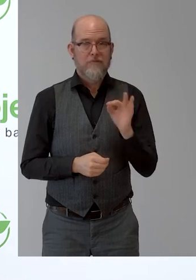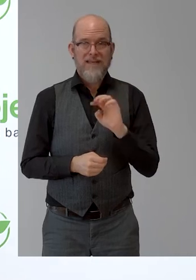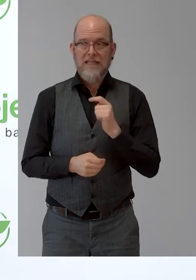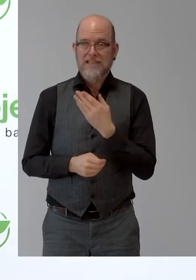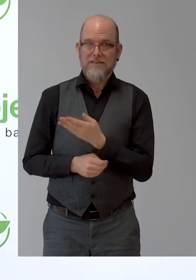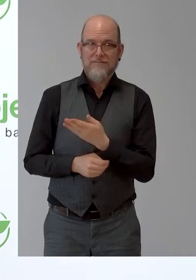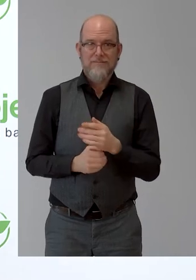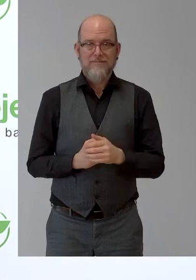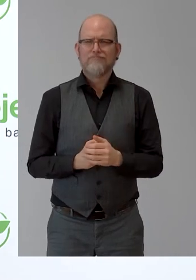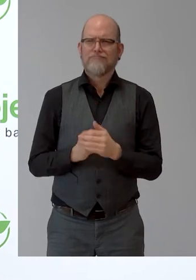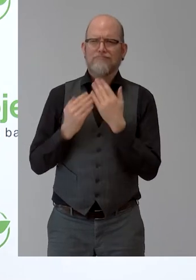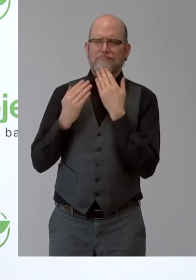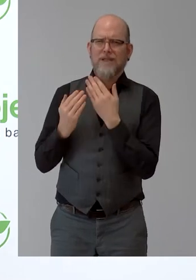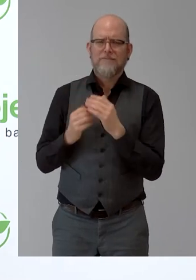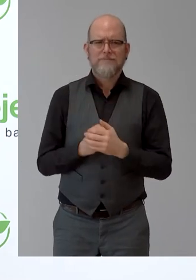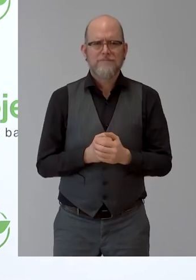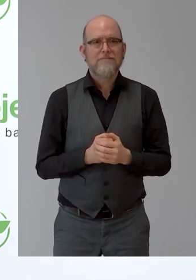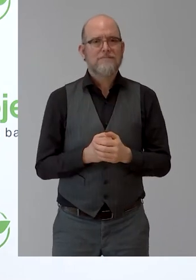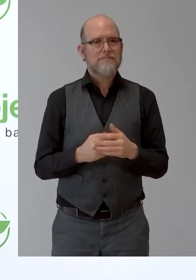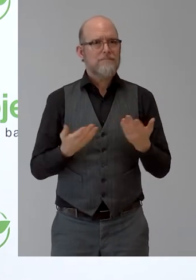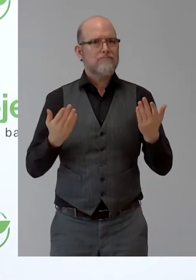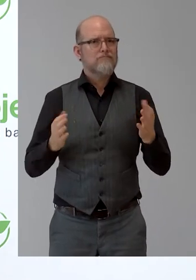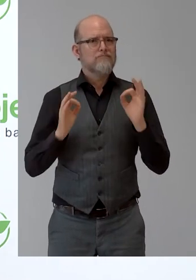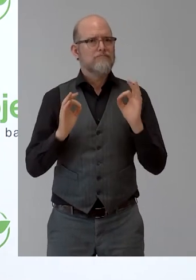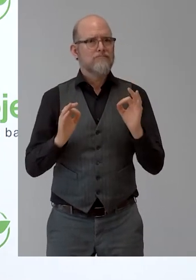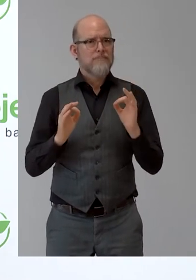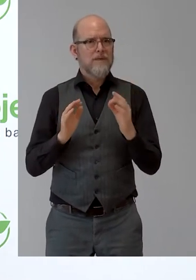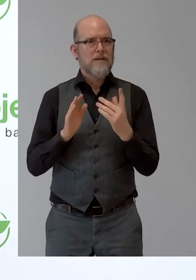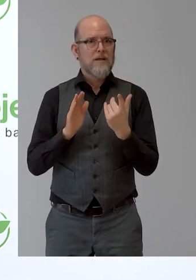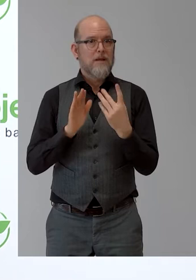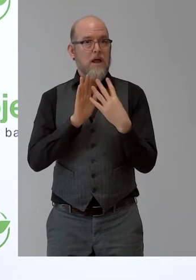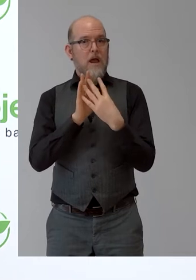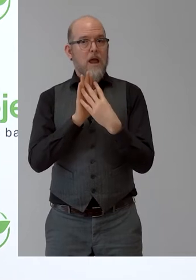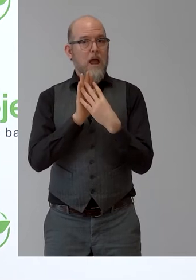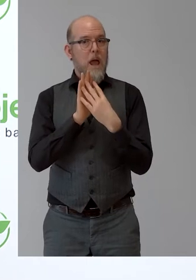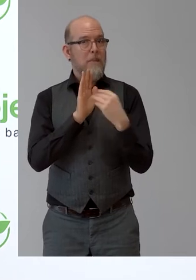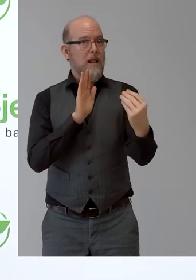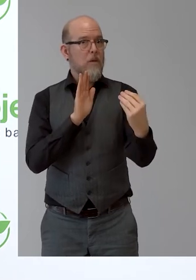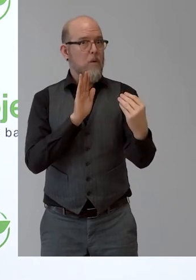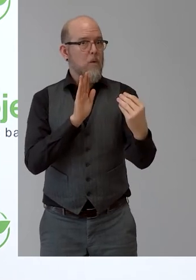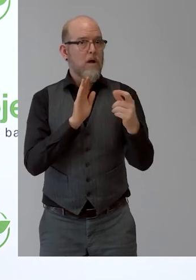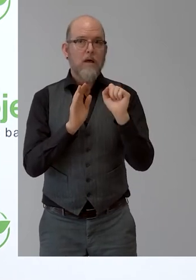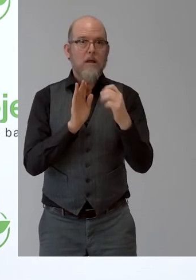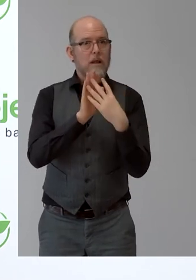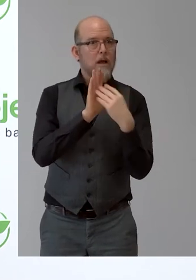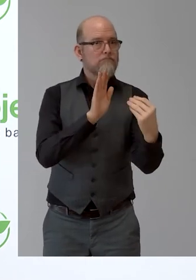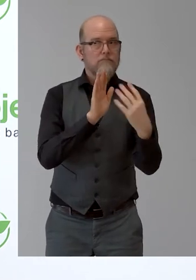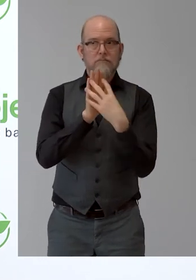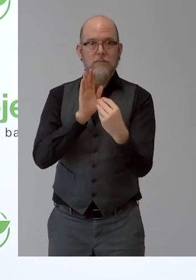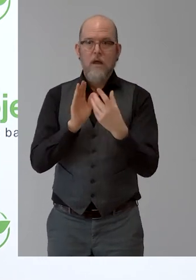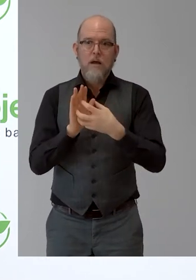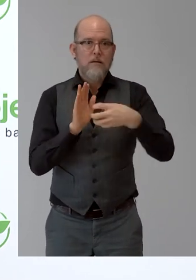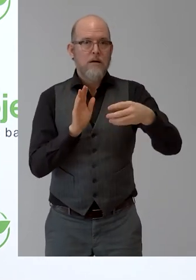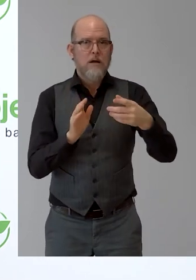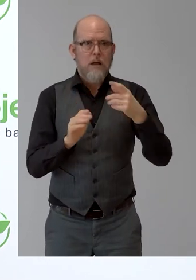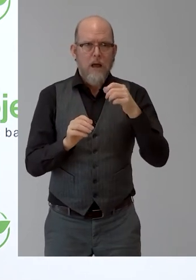I call it a replicator. It is simply a duplicating machine, but it is a duplicating machine that can make exact copies